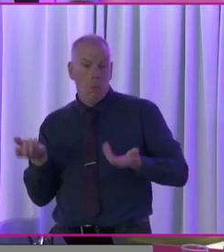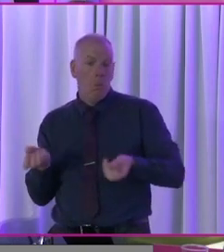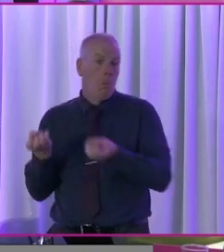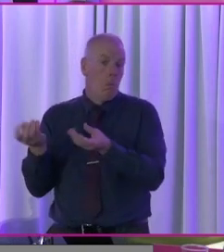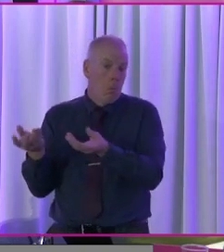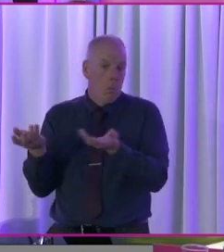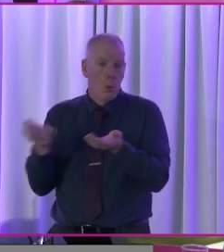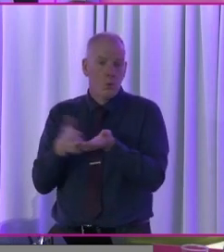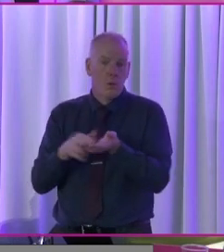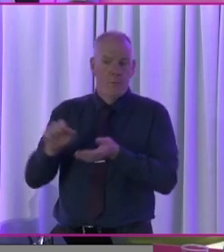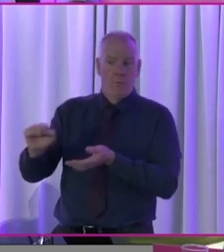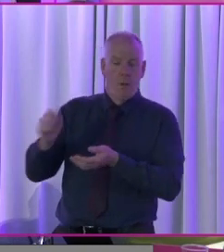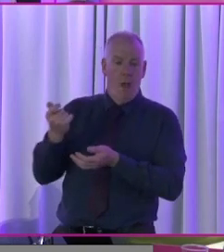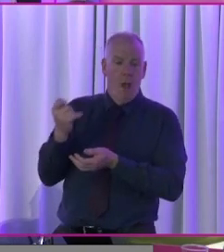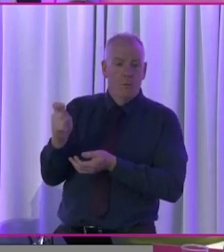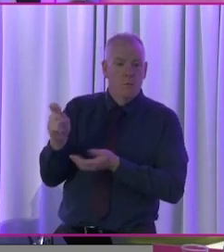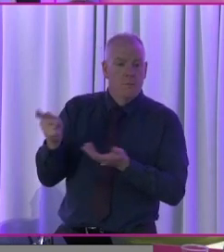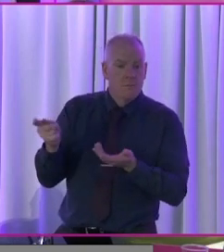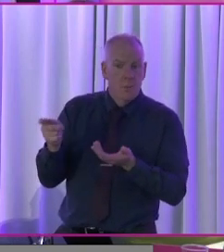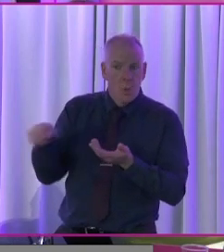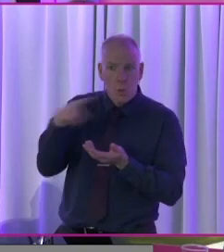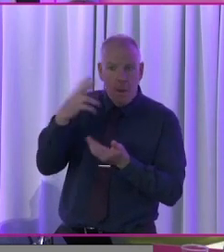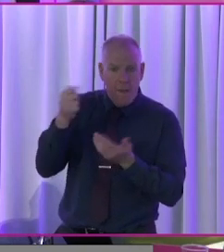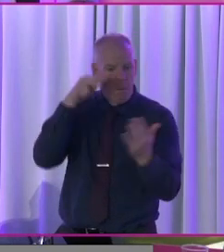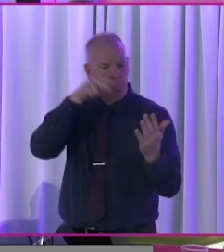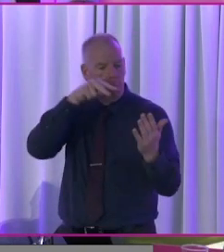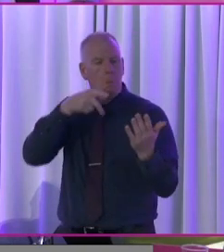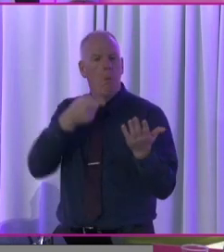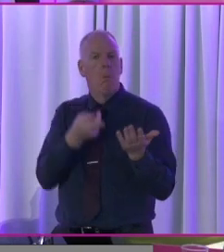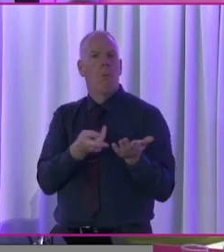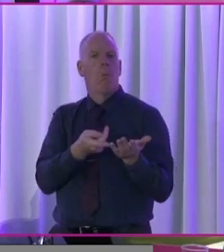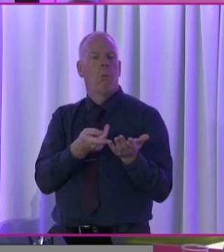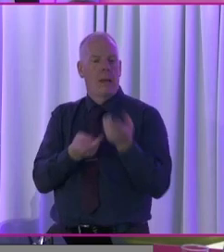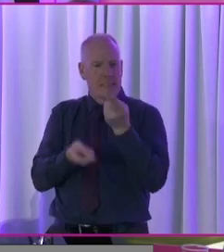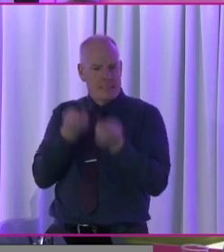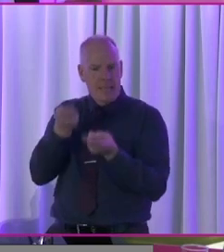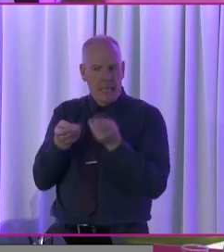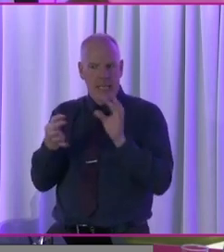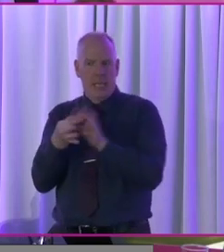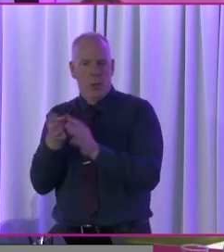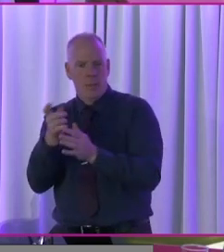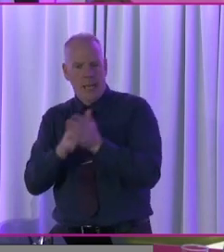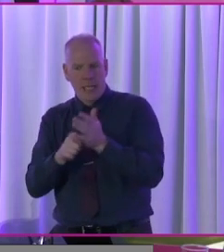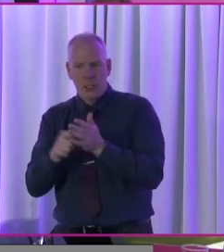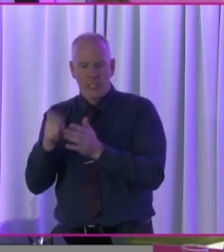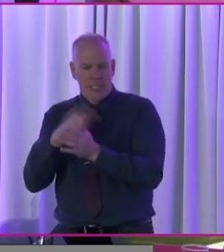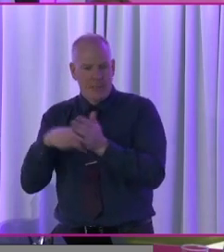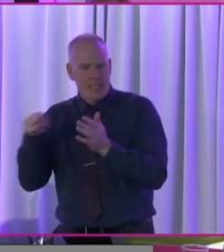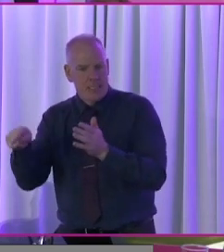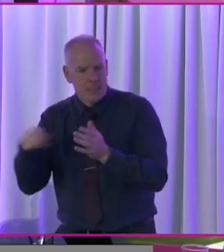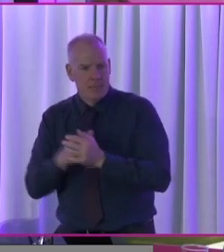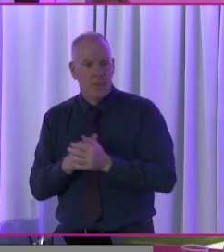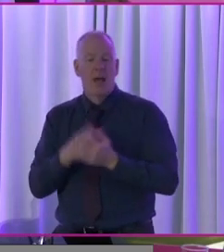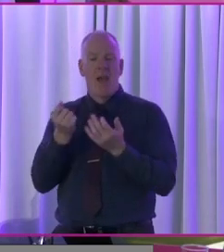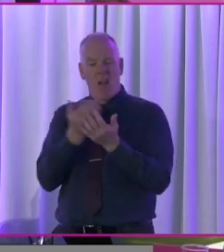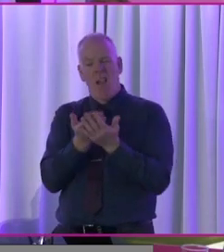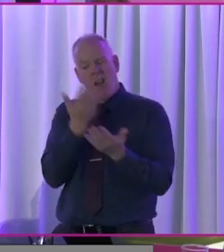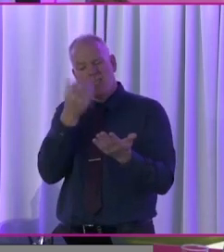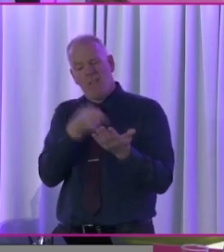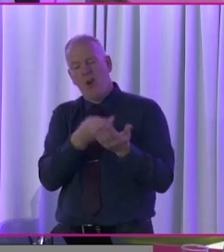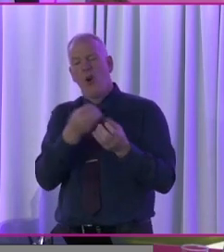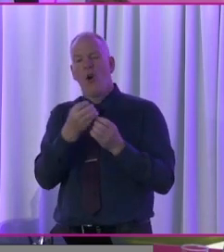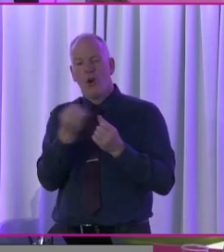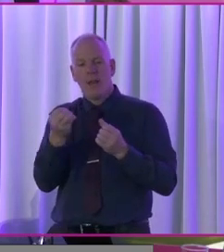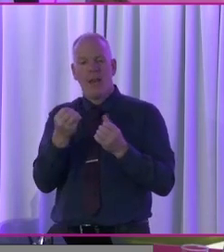might be a useful tool for you guys to have a look at and get that information. There is also a lot of other information within